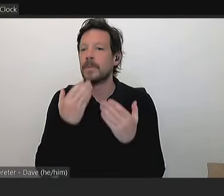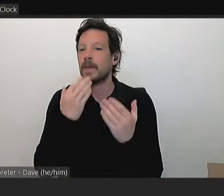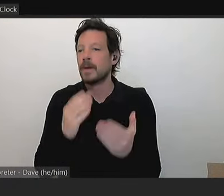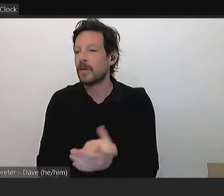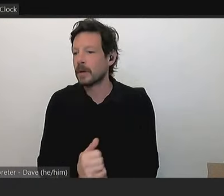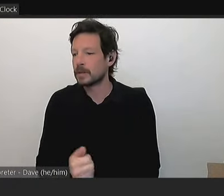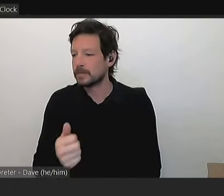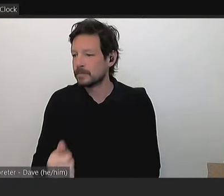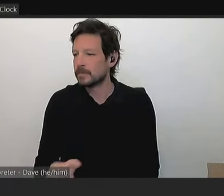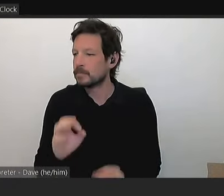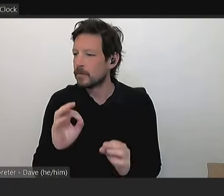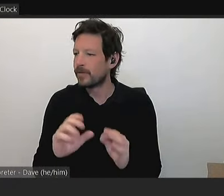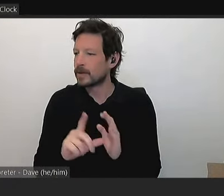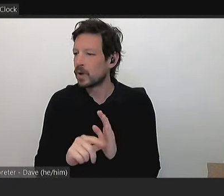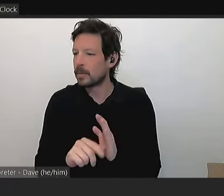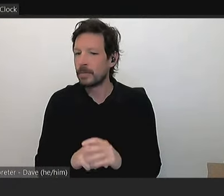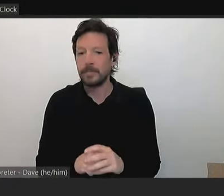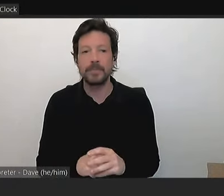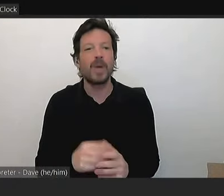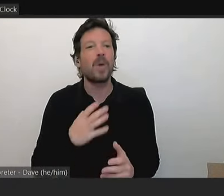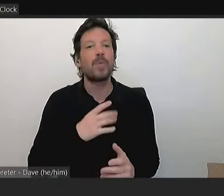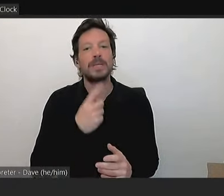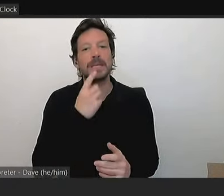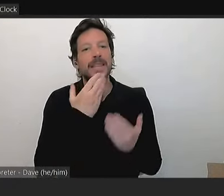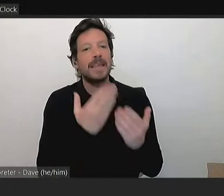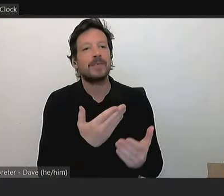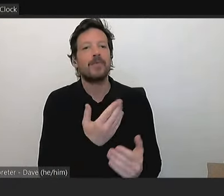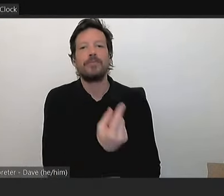And I'd like to say thank you to all our submitters this evening.